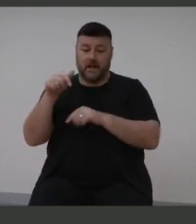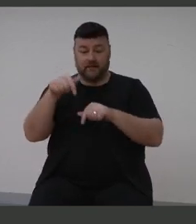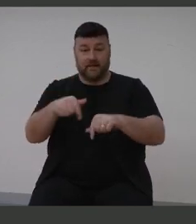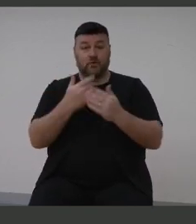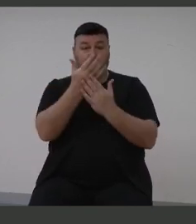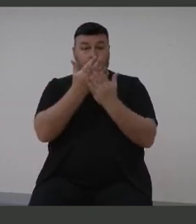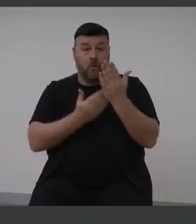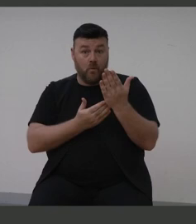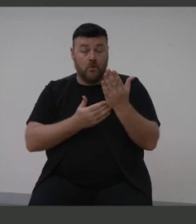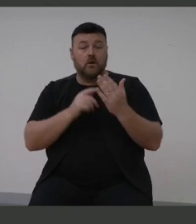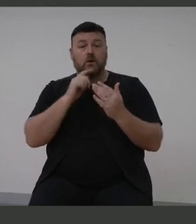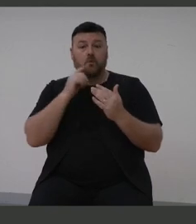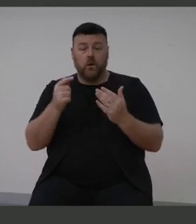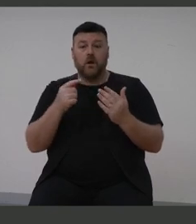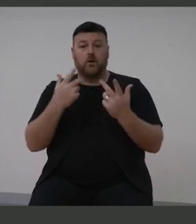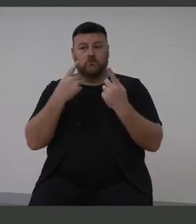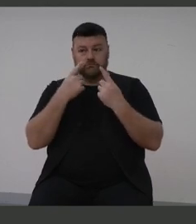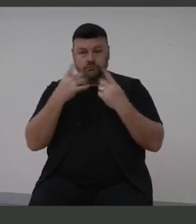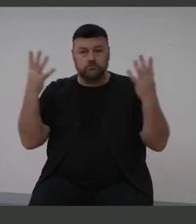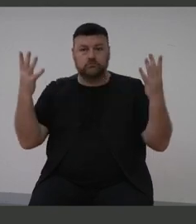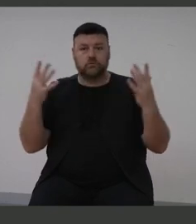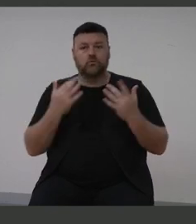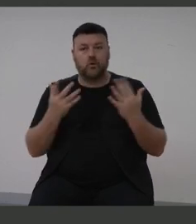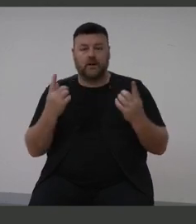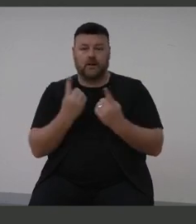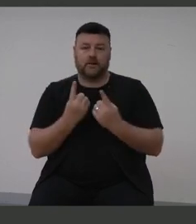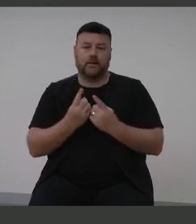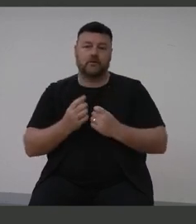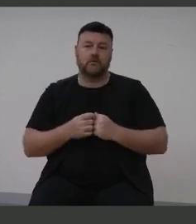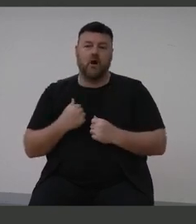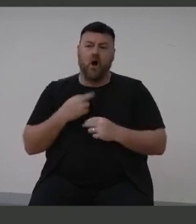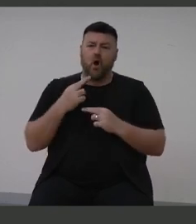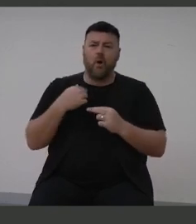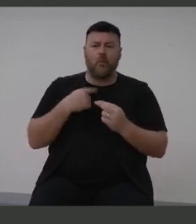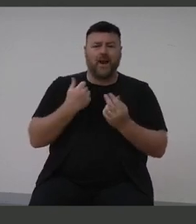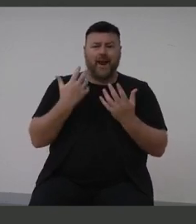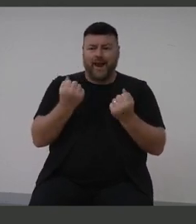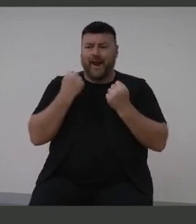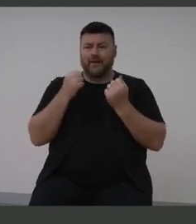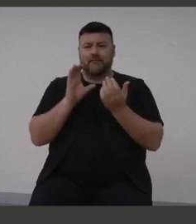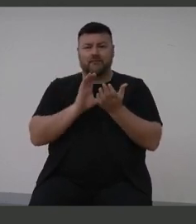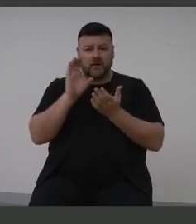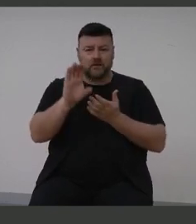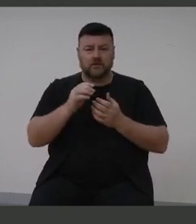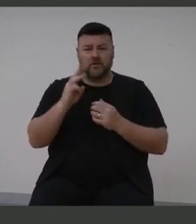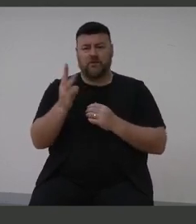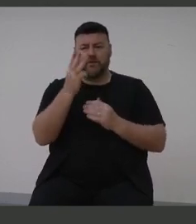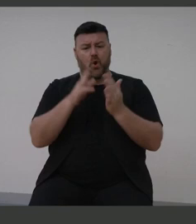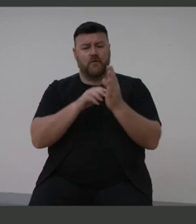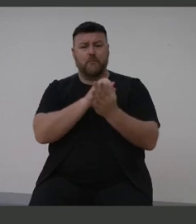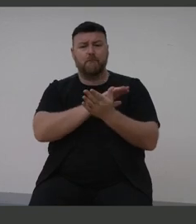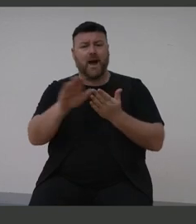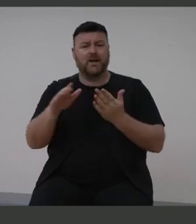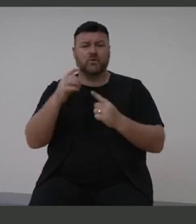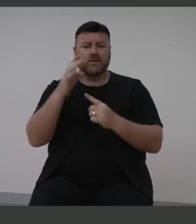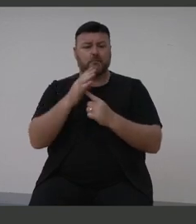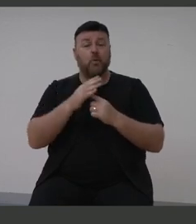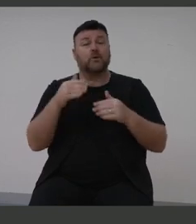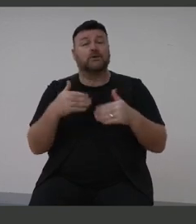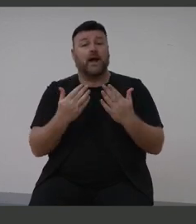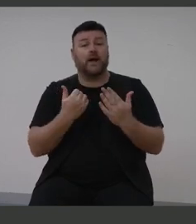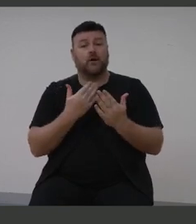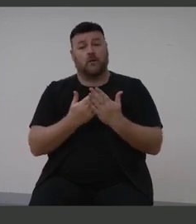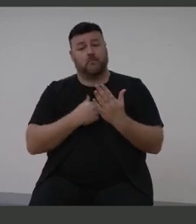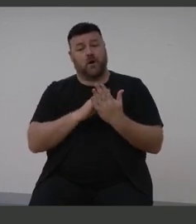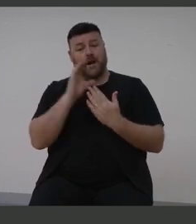And I hope the funding gets put forward. I hope that people understand. March 3 is always a very important day on my calendar because I know it's World